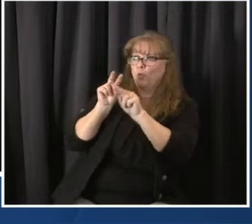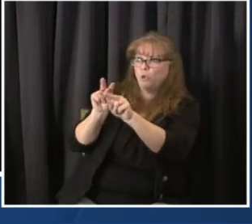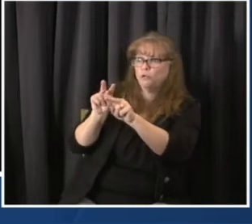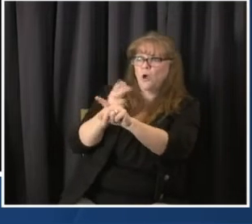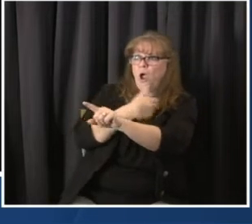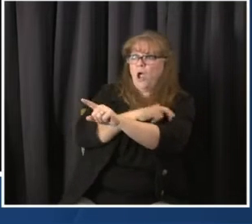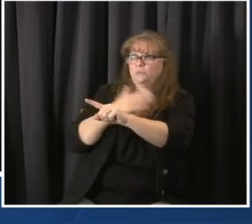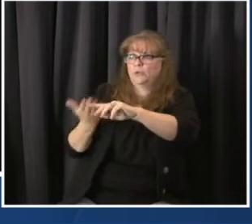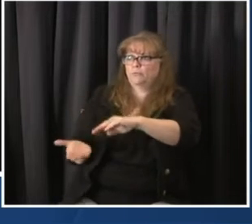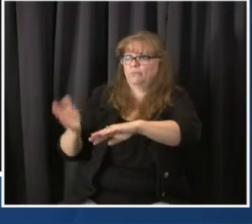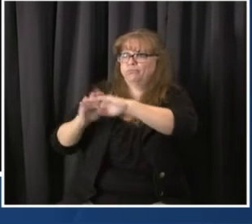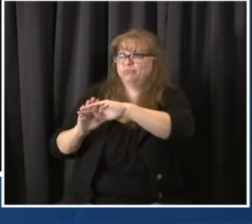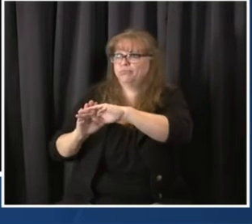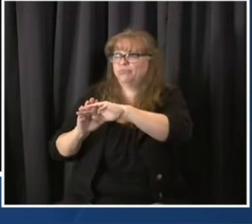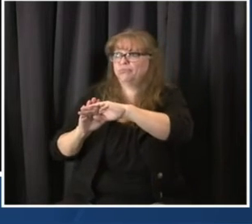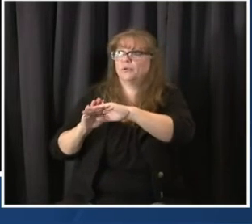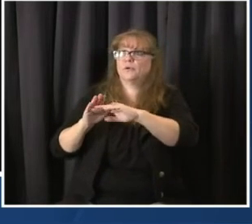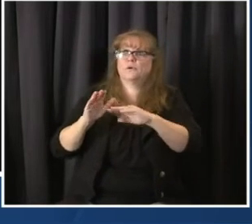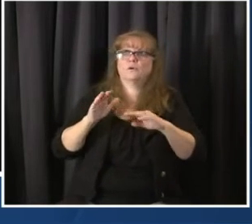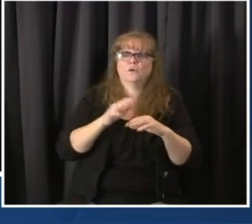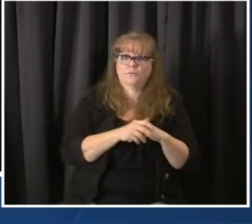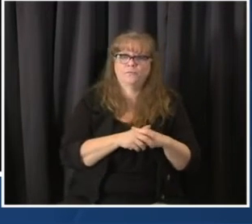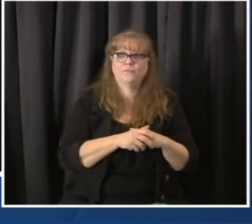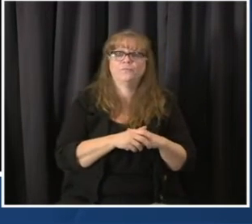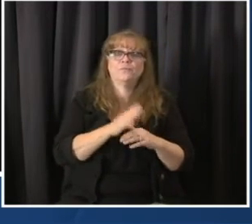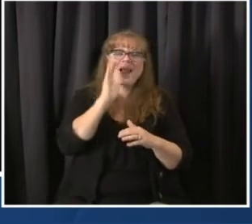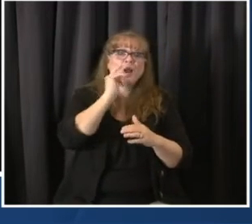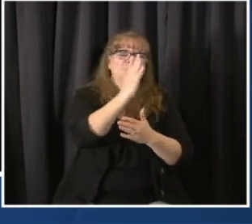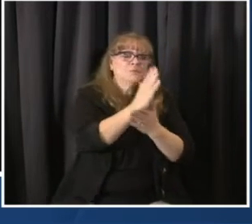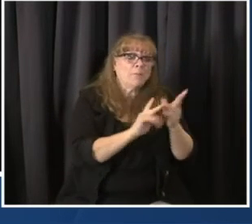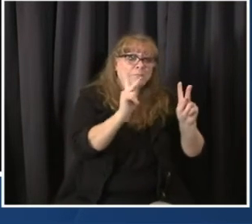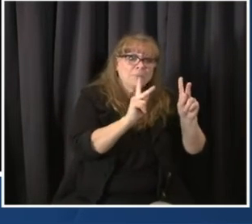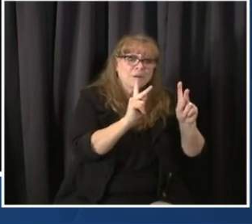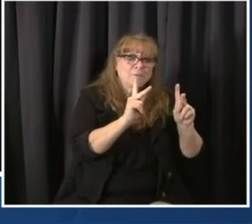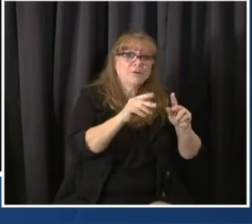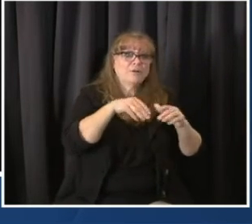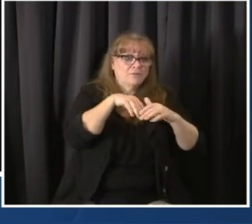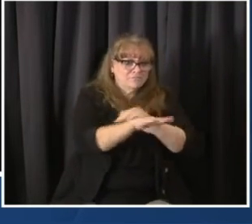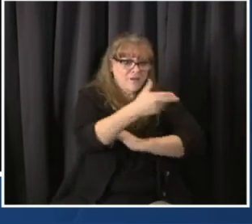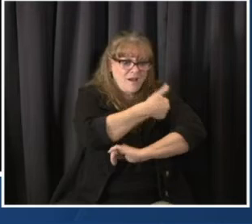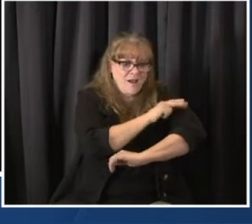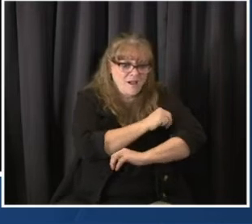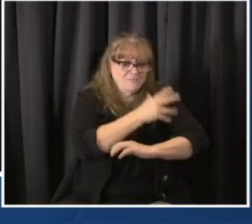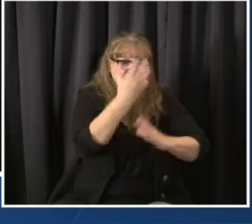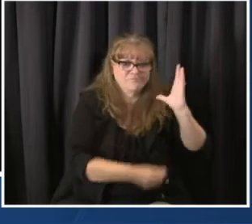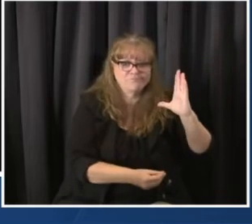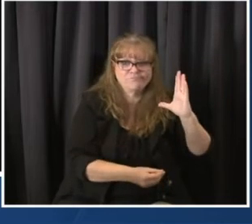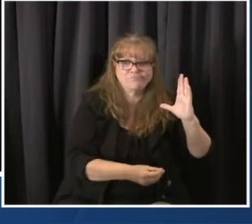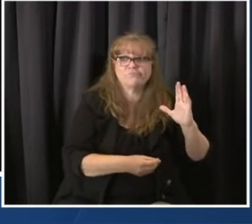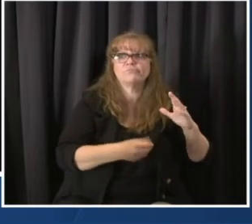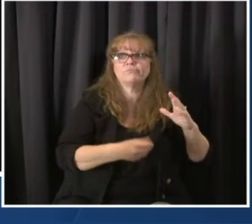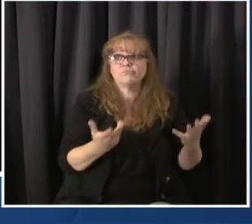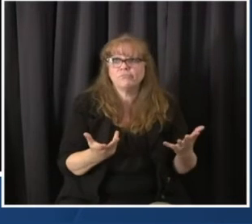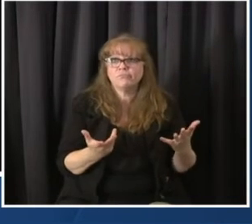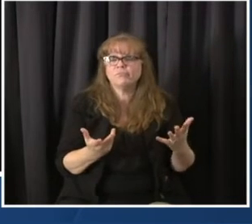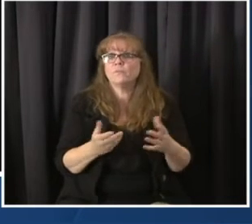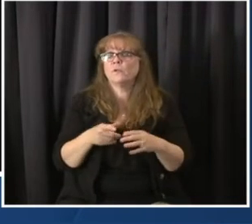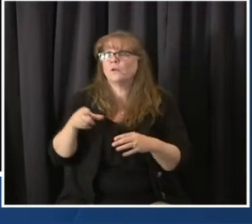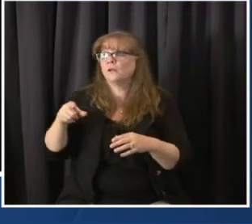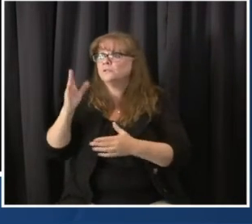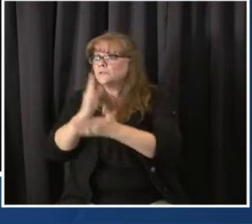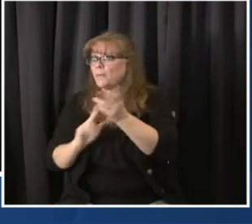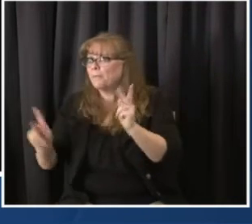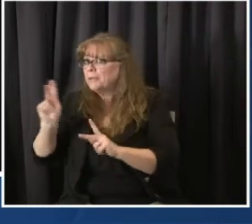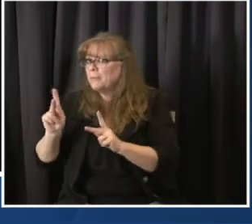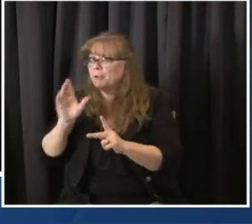and economics is public health, people who can't make rent, lost hours, who have lost their jobs, the social